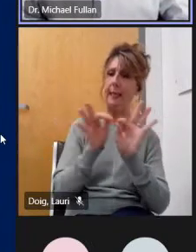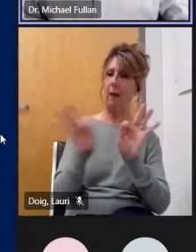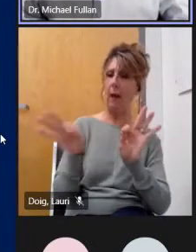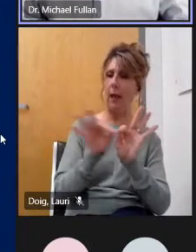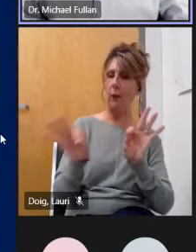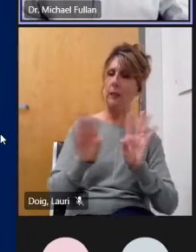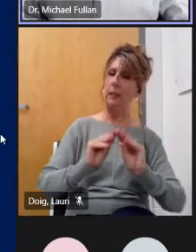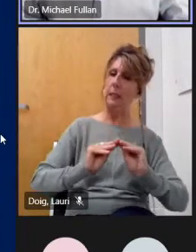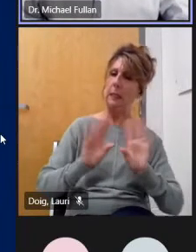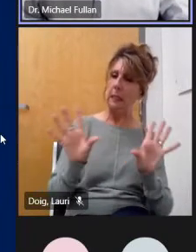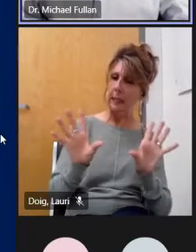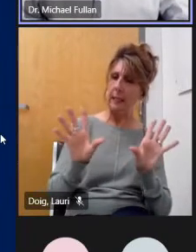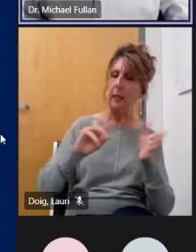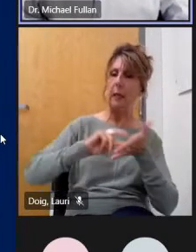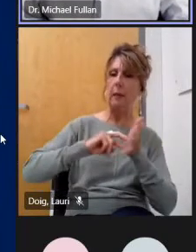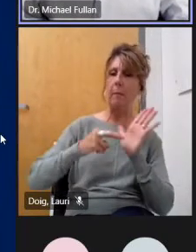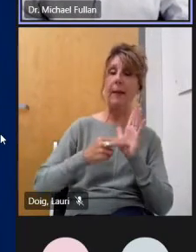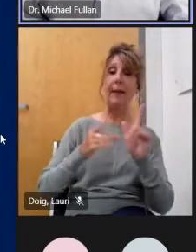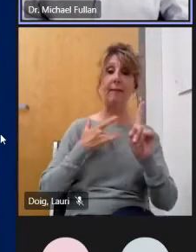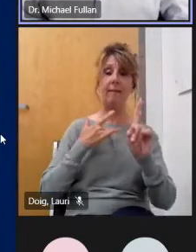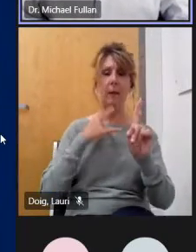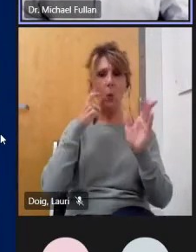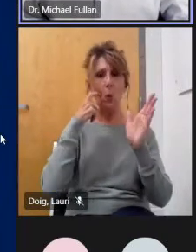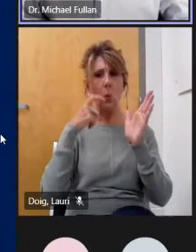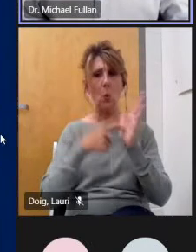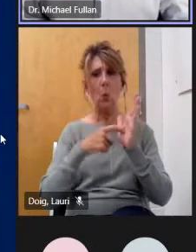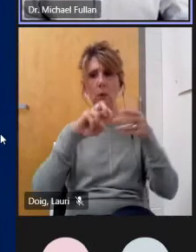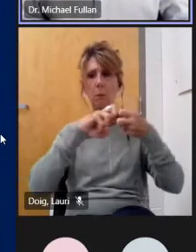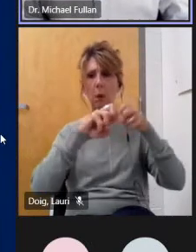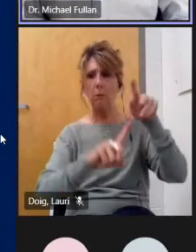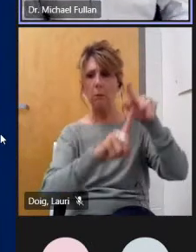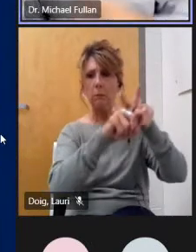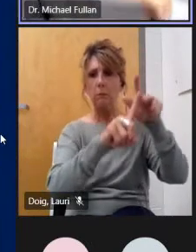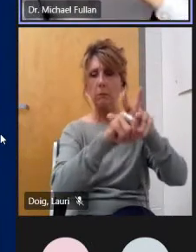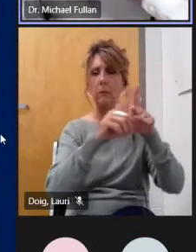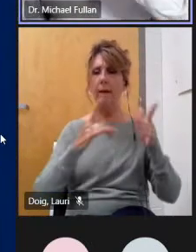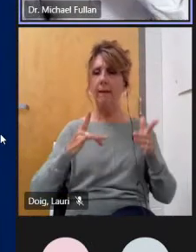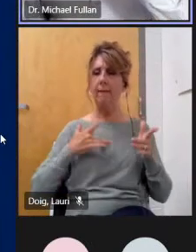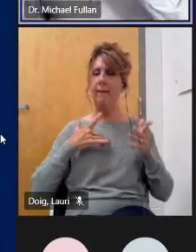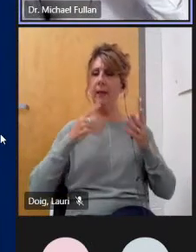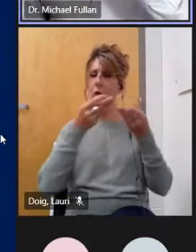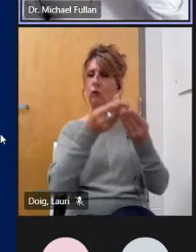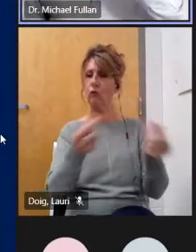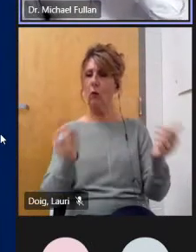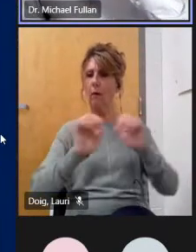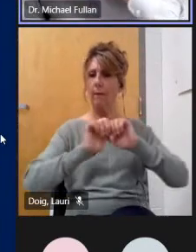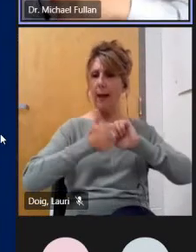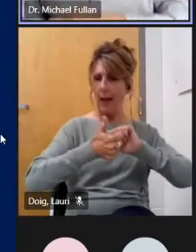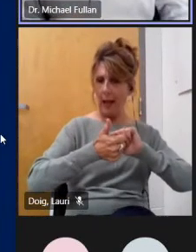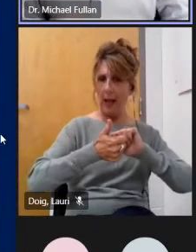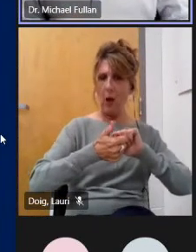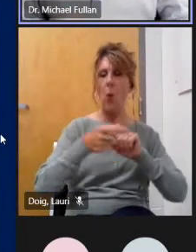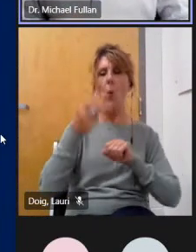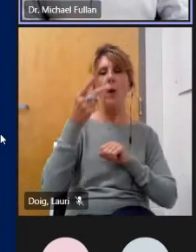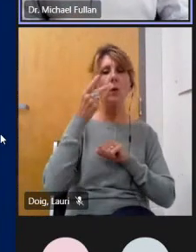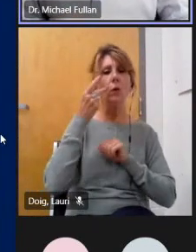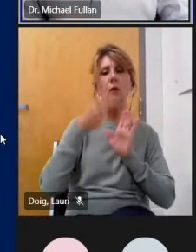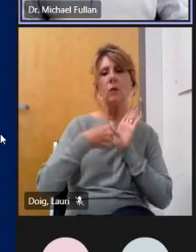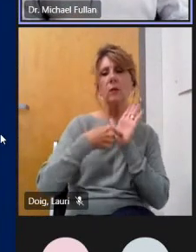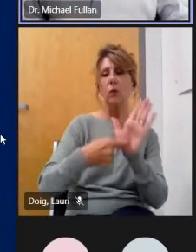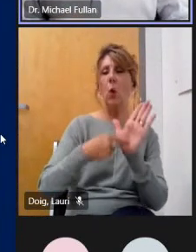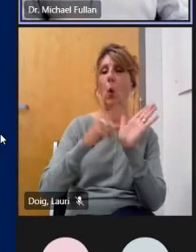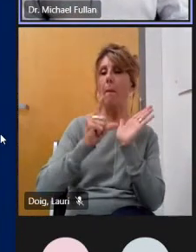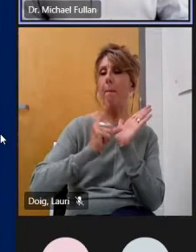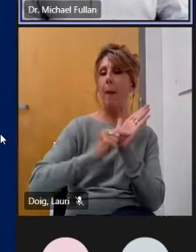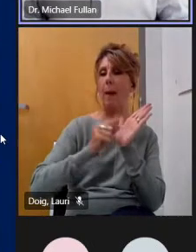it contributes to the solutions so you see in this array of uh of covers from the some of the things we've done recently uh